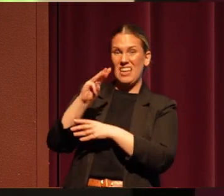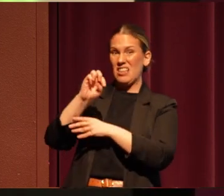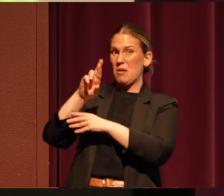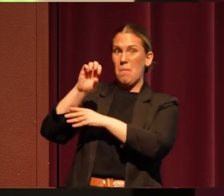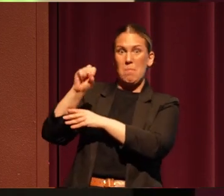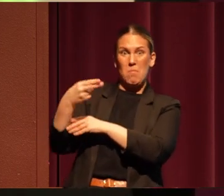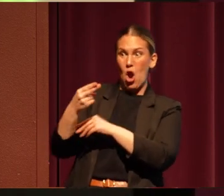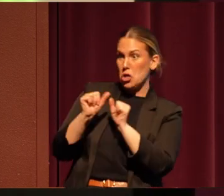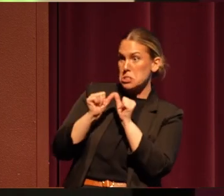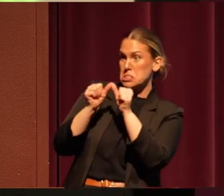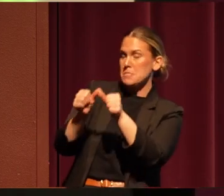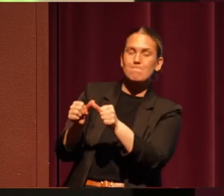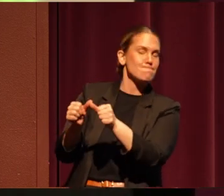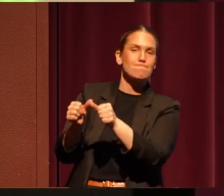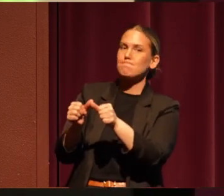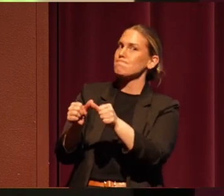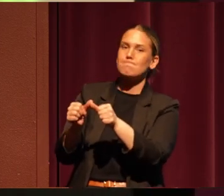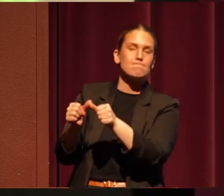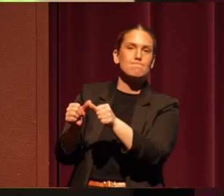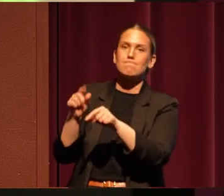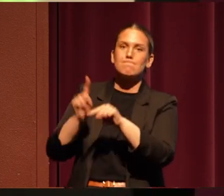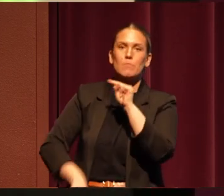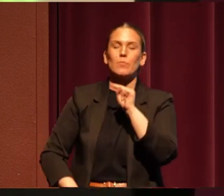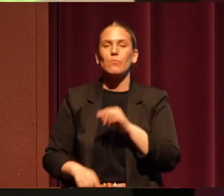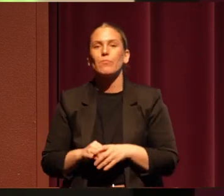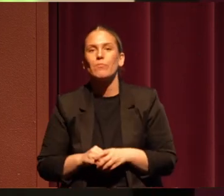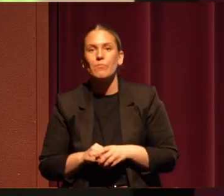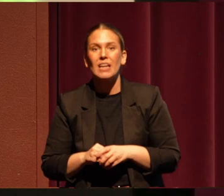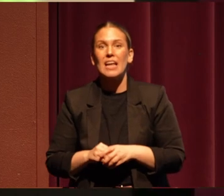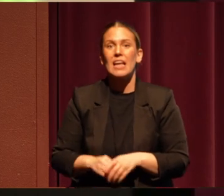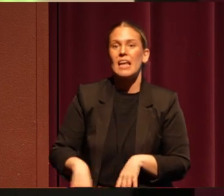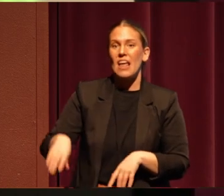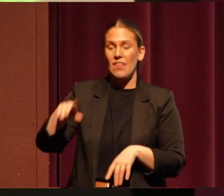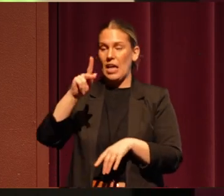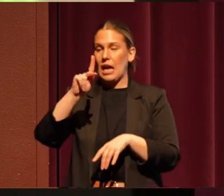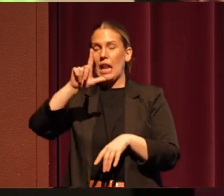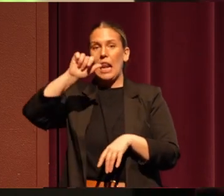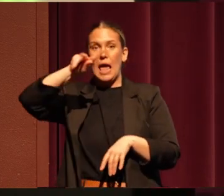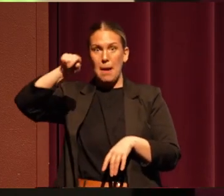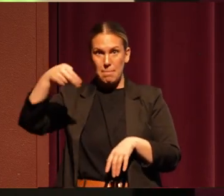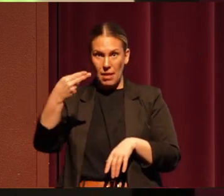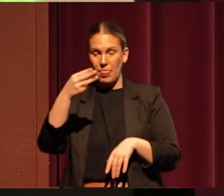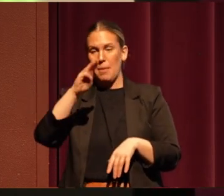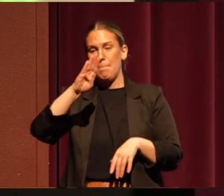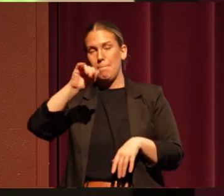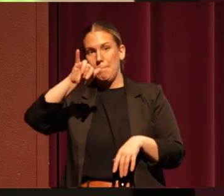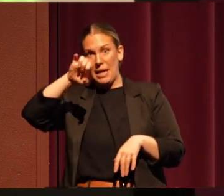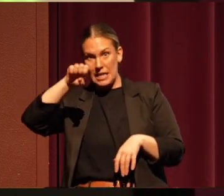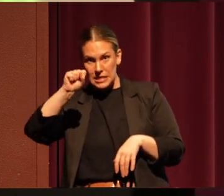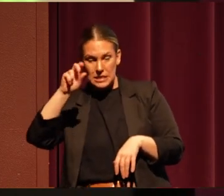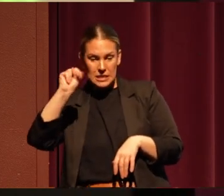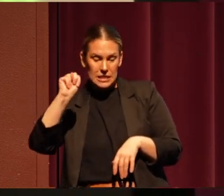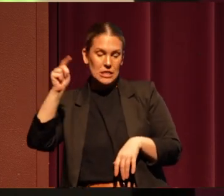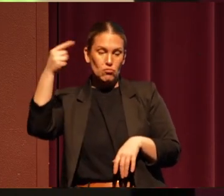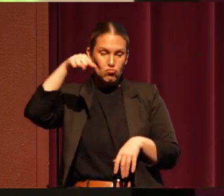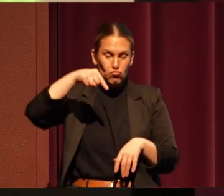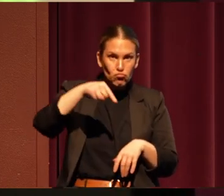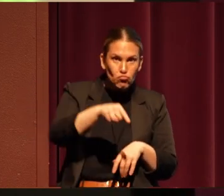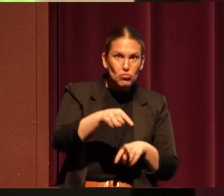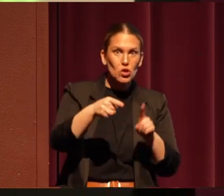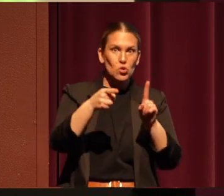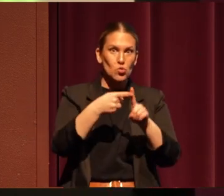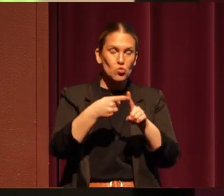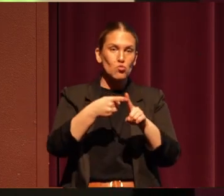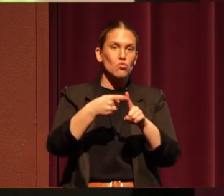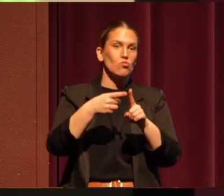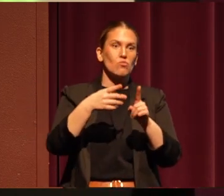itself. And in the Klamath Basin, all the way down to through the Klamath River to the Pacific Ocean, water is